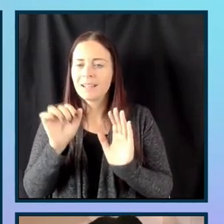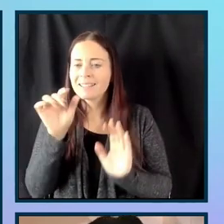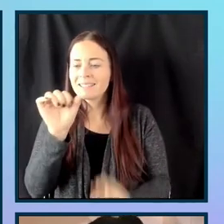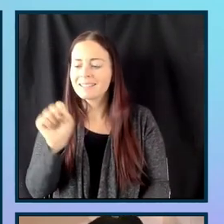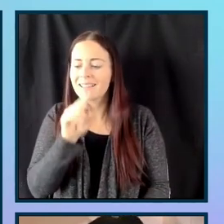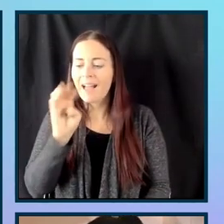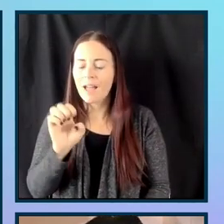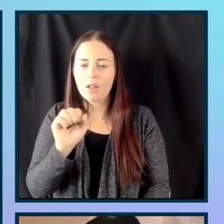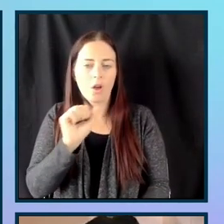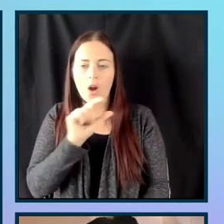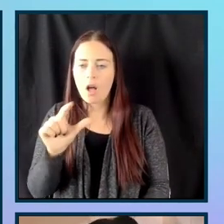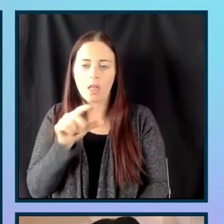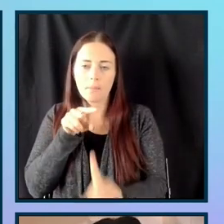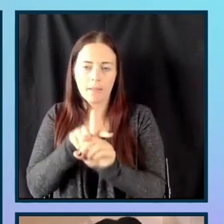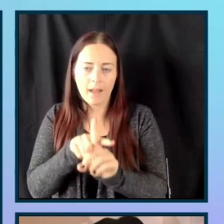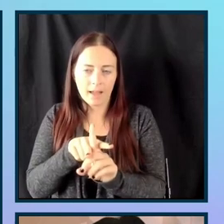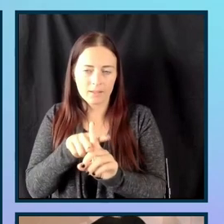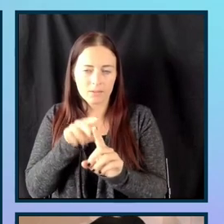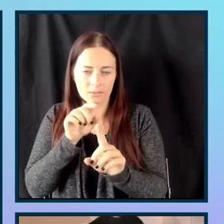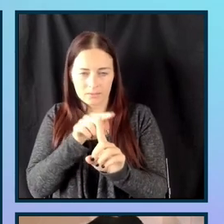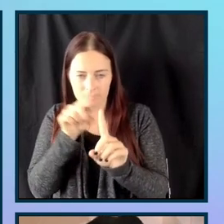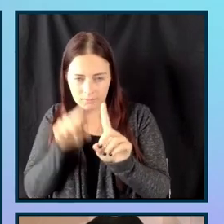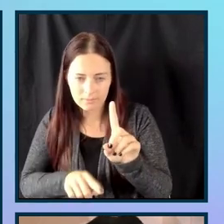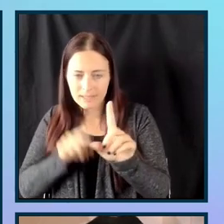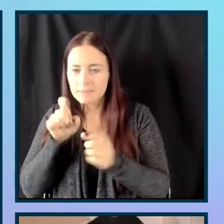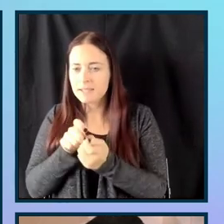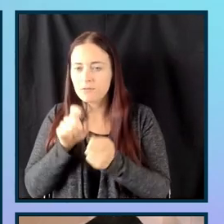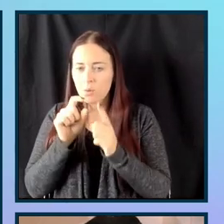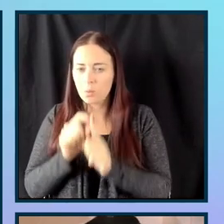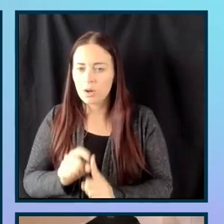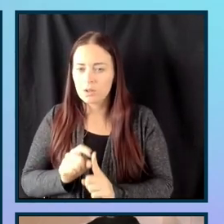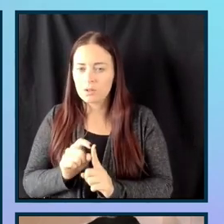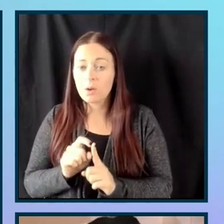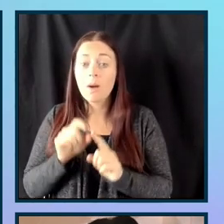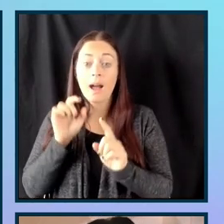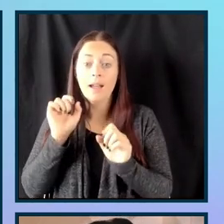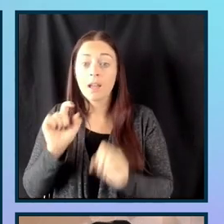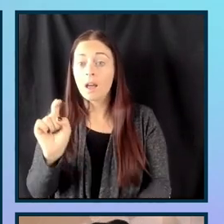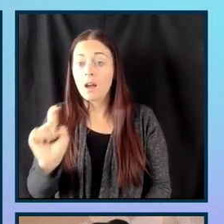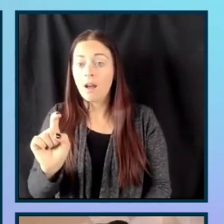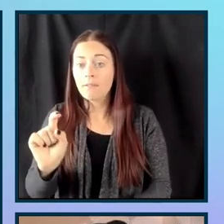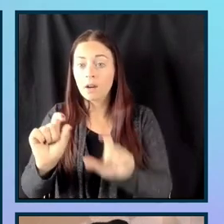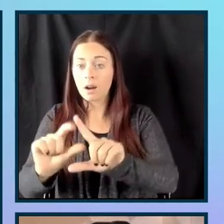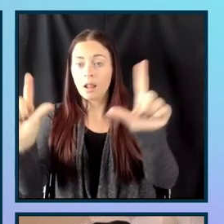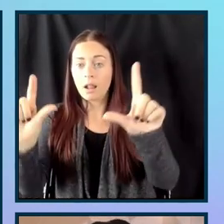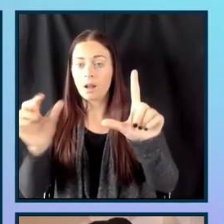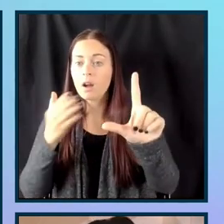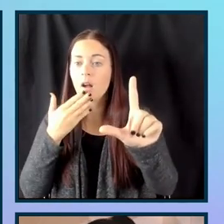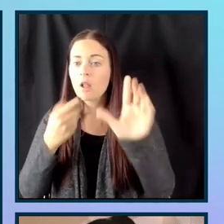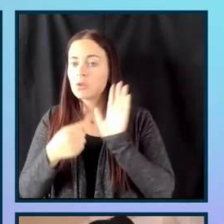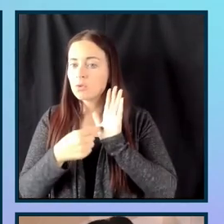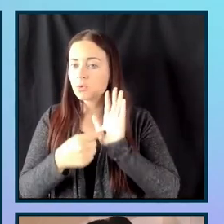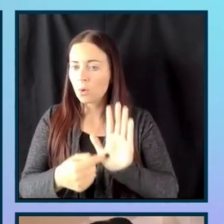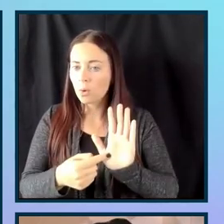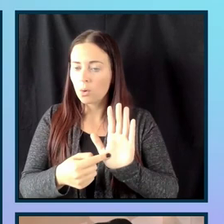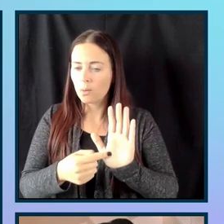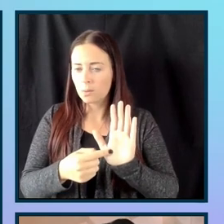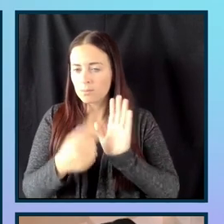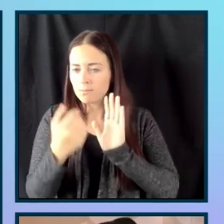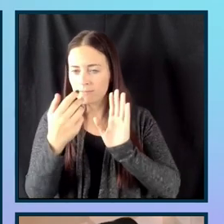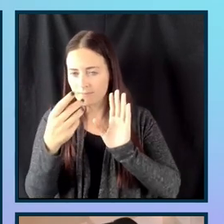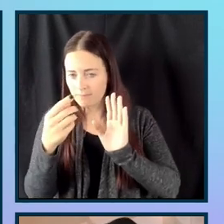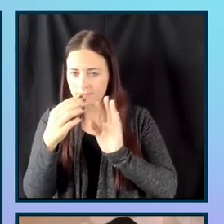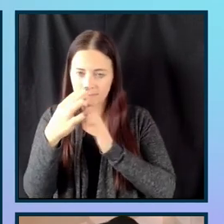And if I open up that color selection here next to the color choice, I do get this color menu. And I kind of get